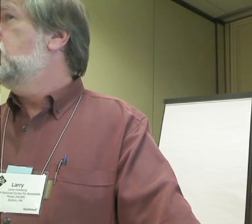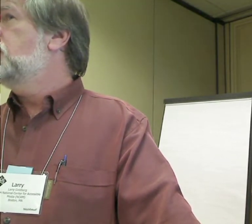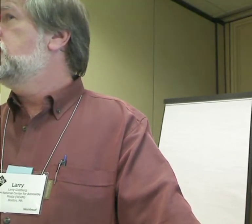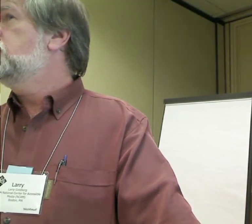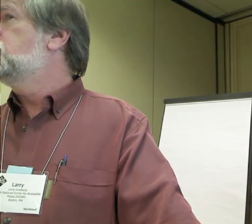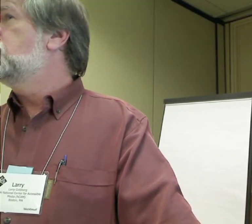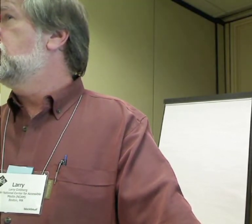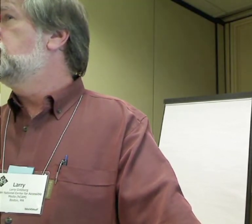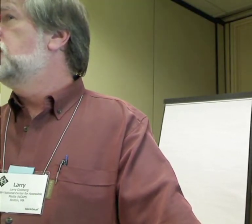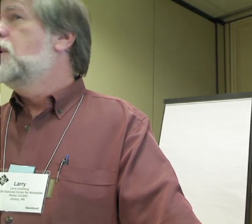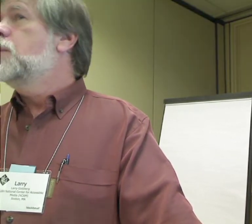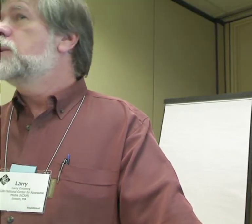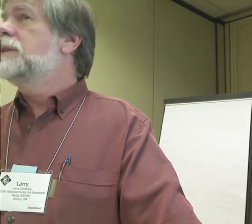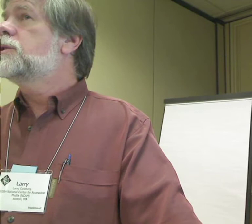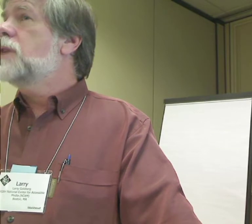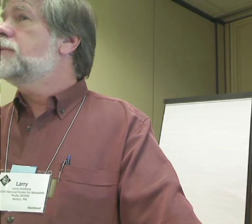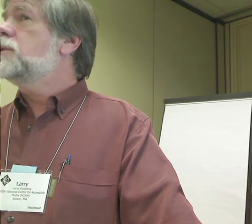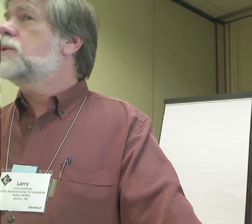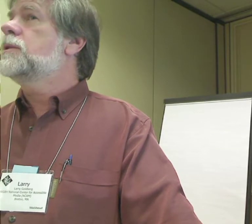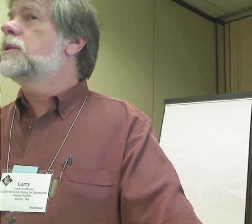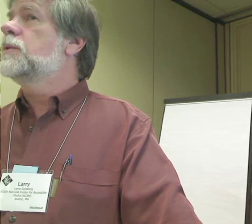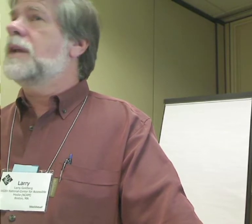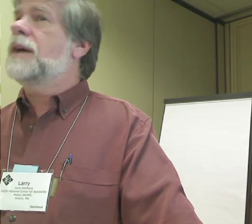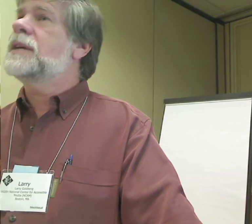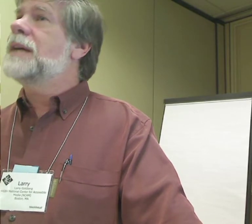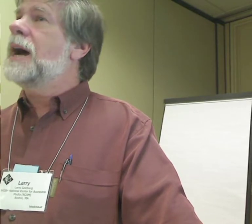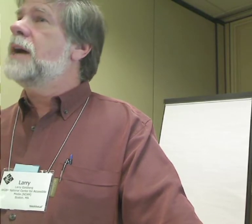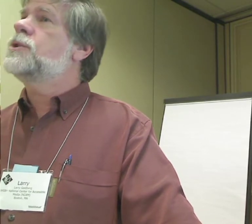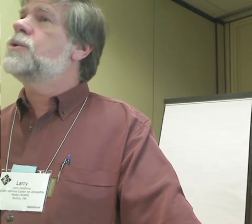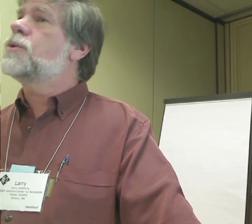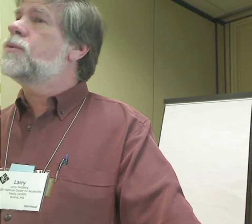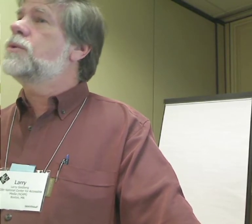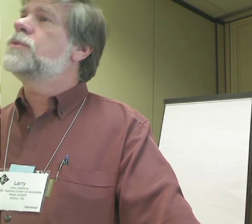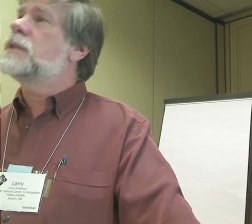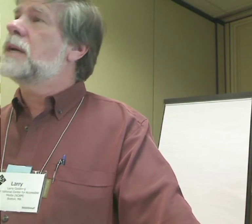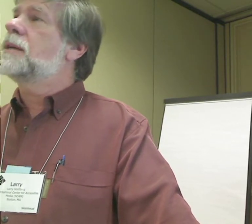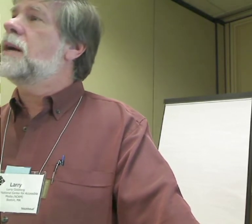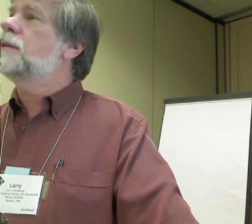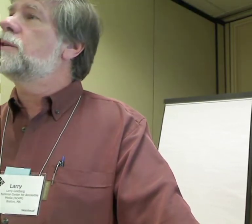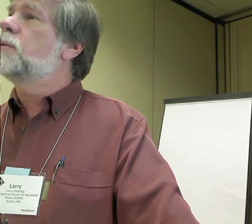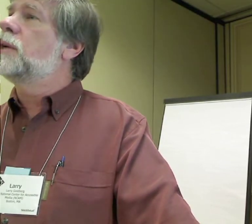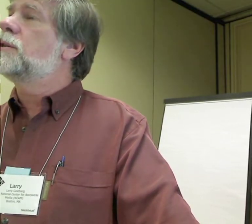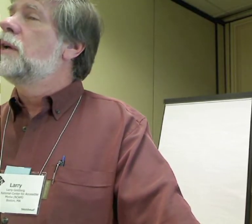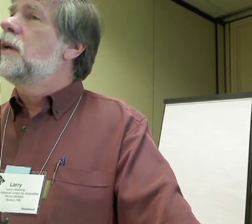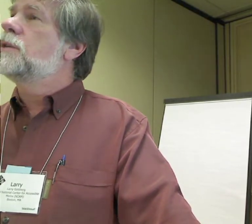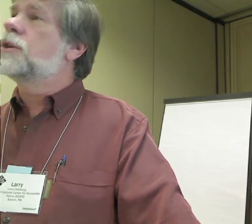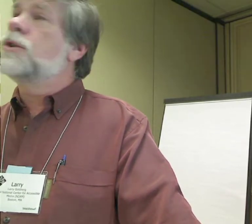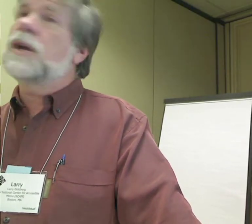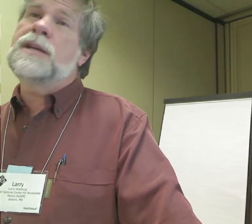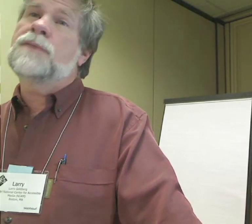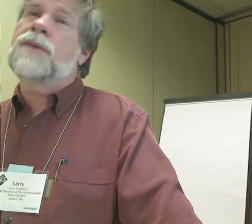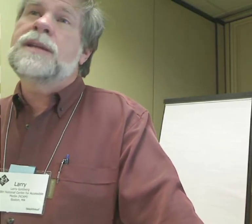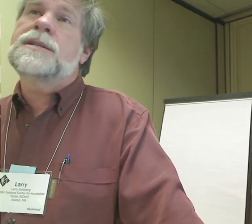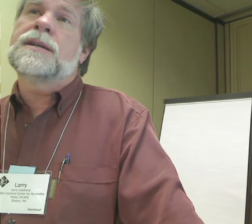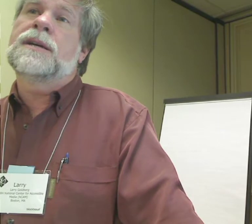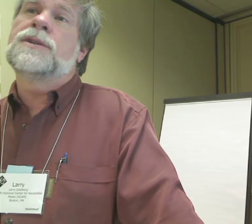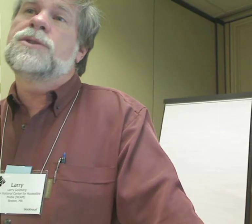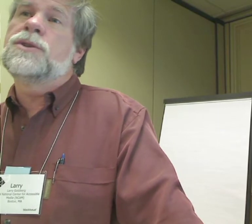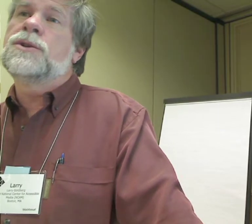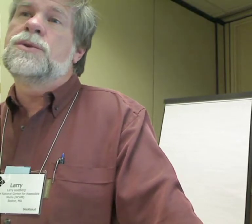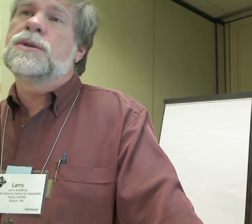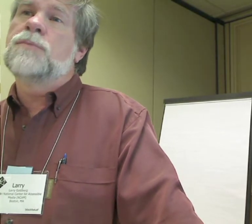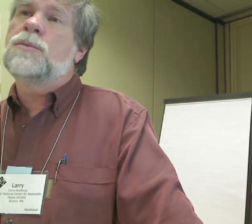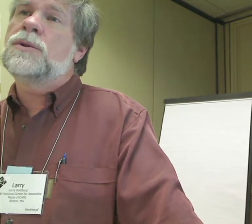if you have a vision problem. Which means it's going to have to talk to you. It's going to have to guide you through the technology which is a good idea for any